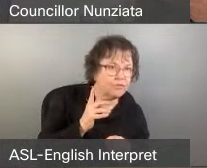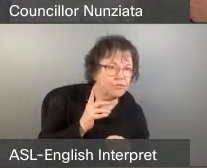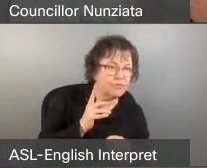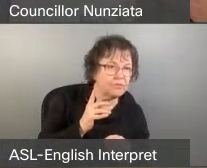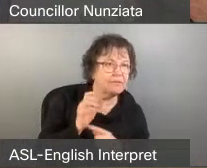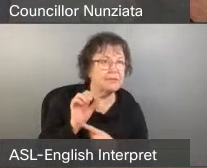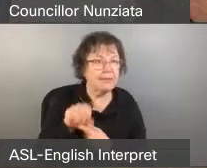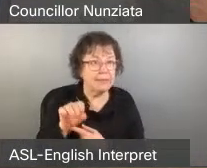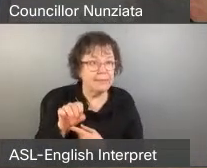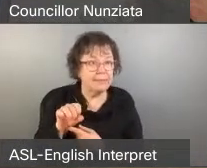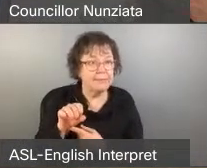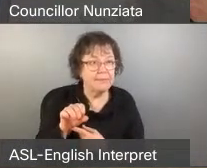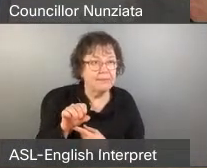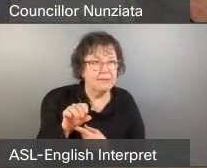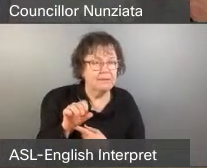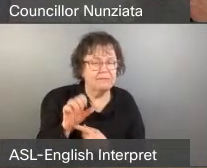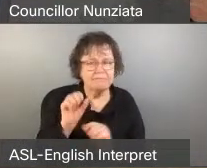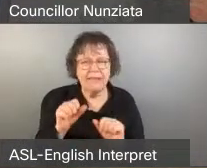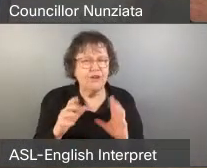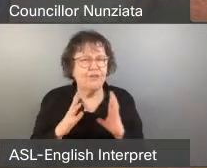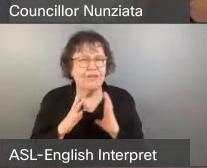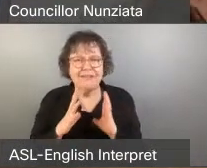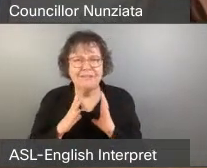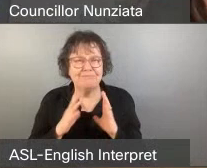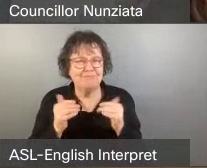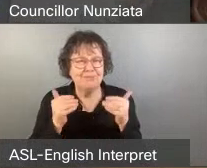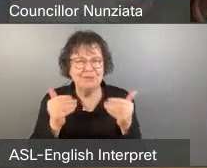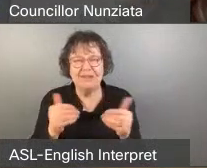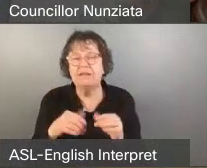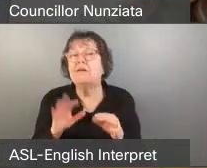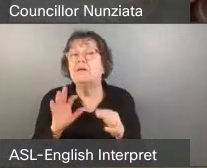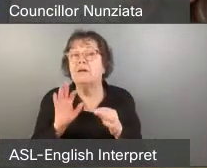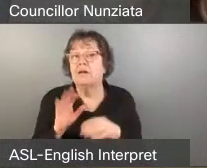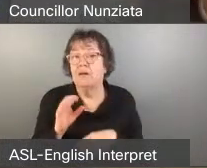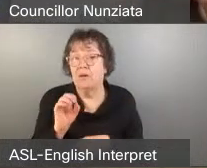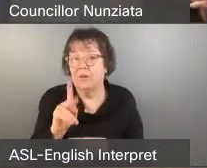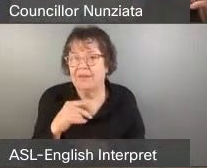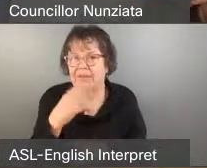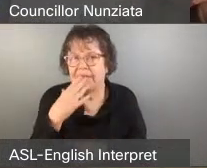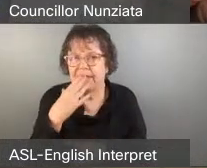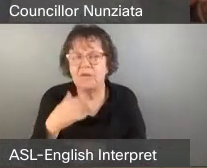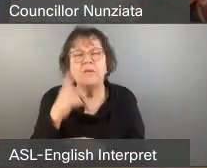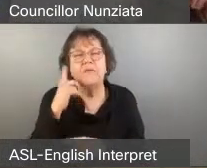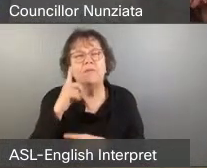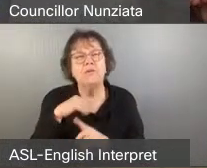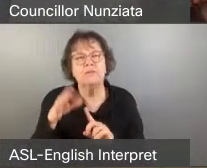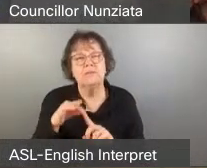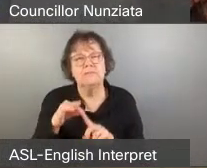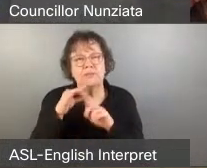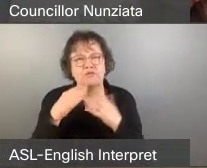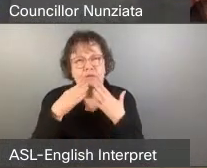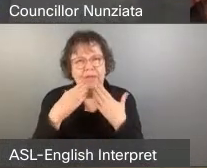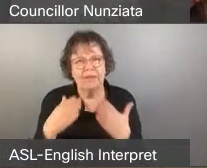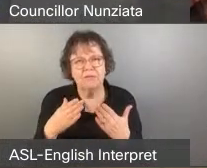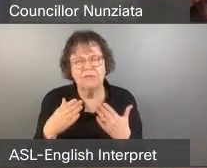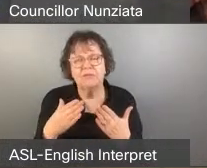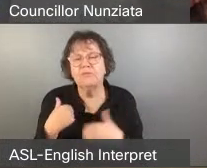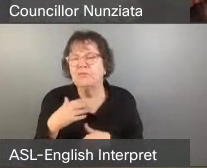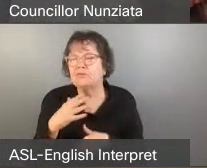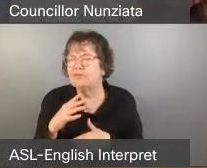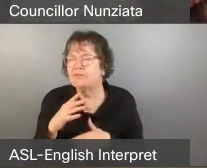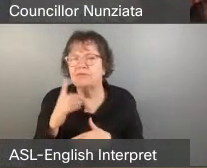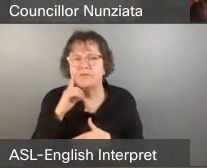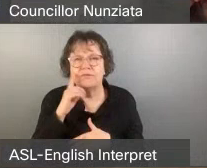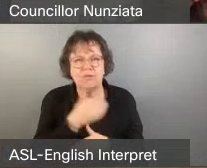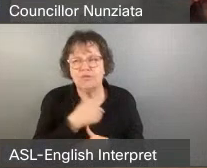Can you hear me now? We can hear you fine. Yeah, you go ahead. Perfect. Okay. So, a special thanks to Progress Toronto for making this happen.